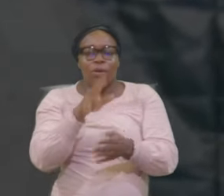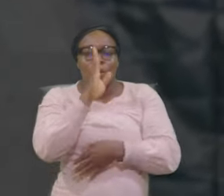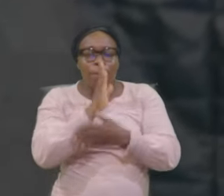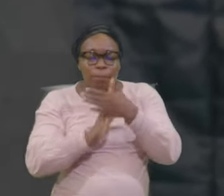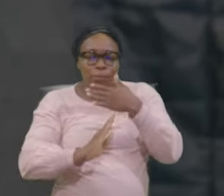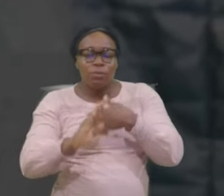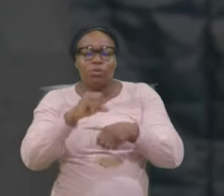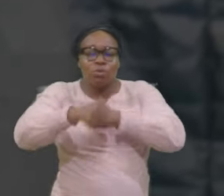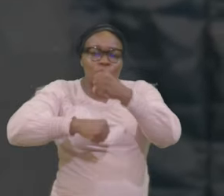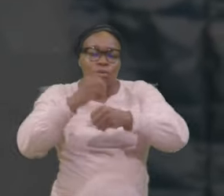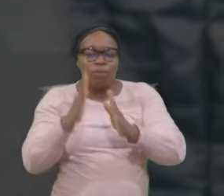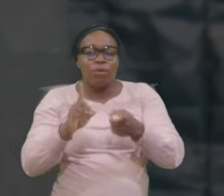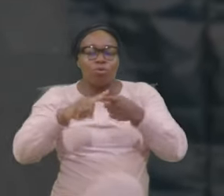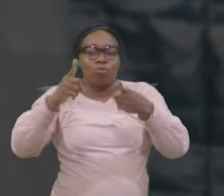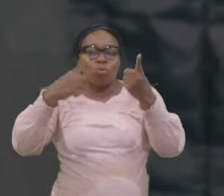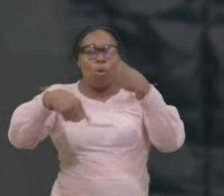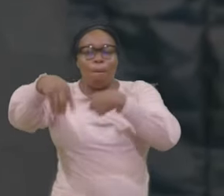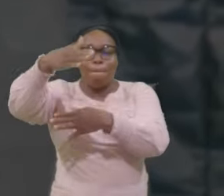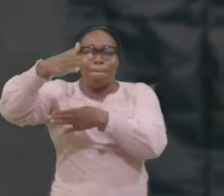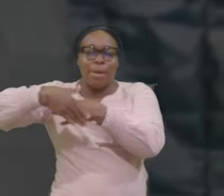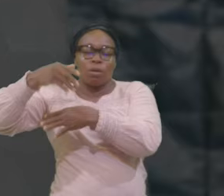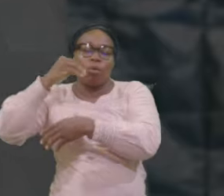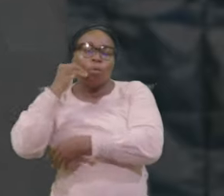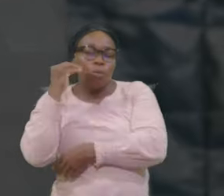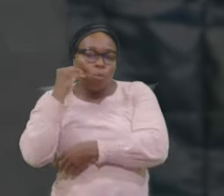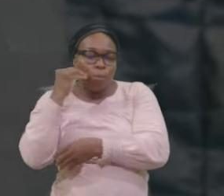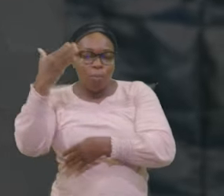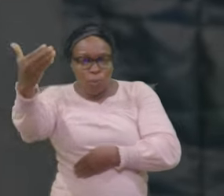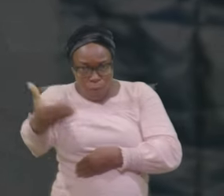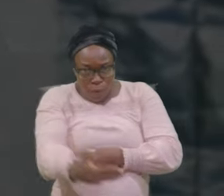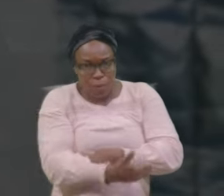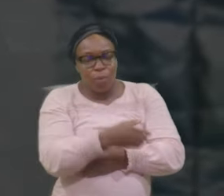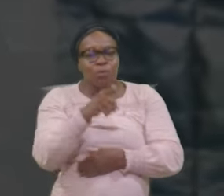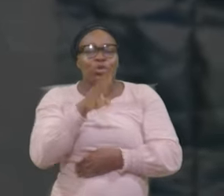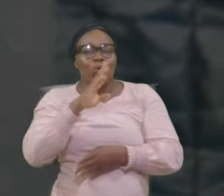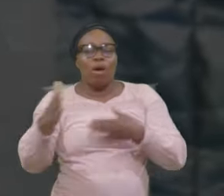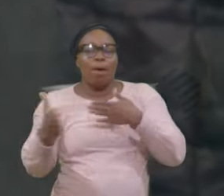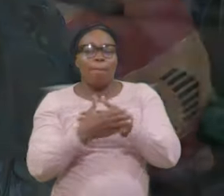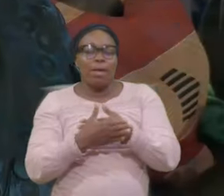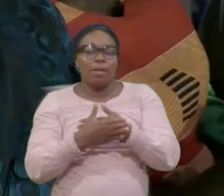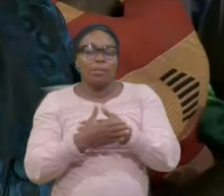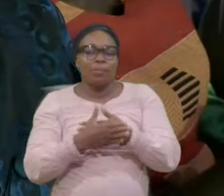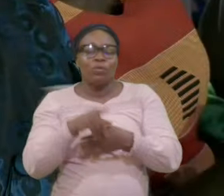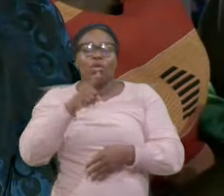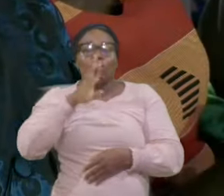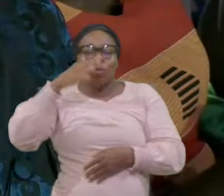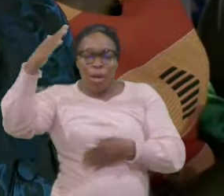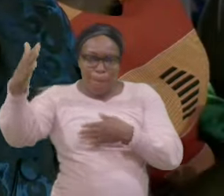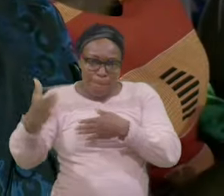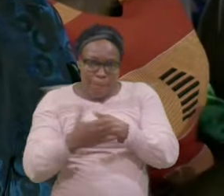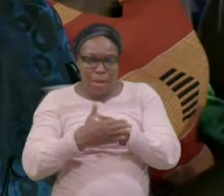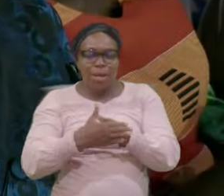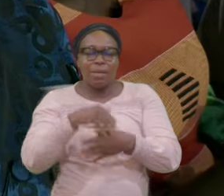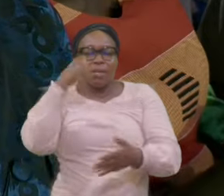Home Thank God Welcome You are Back I said You are Back The man